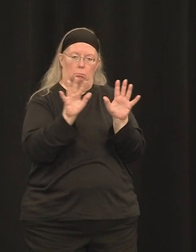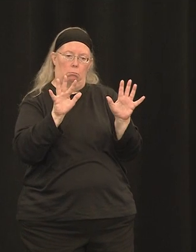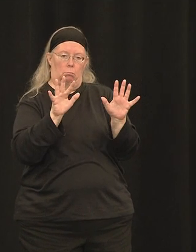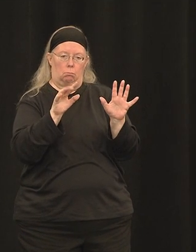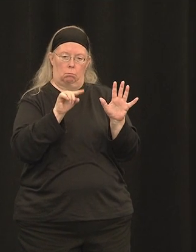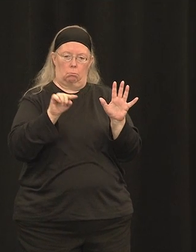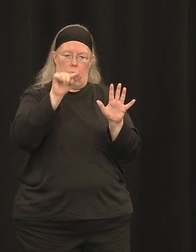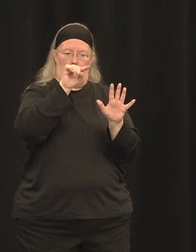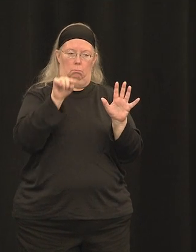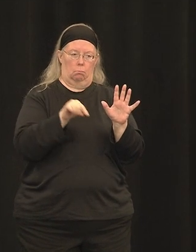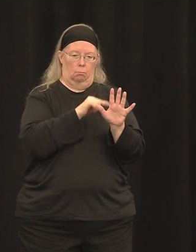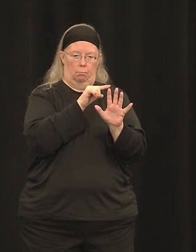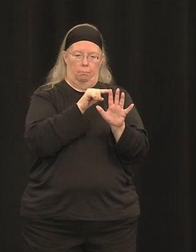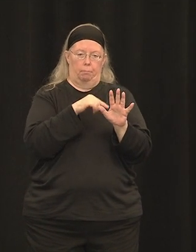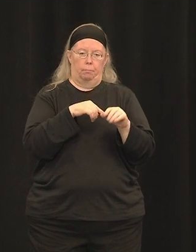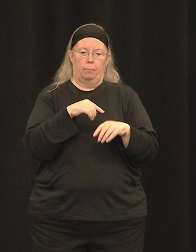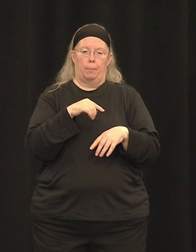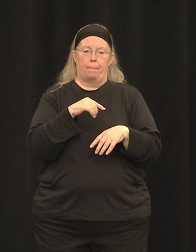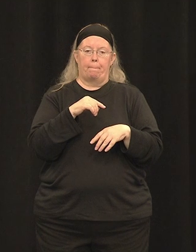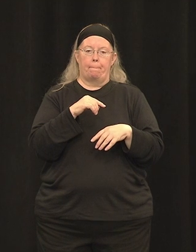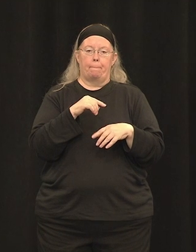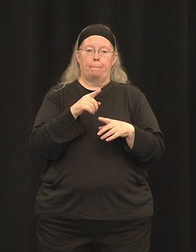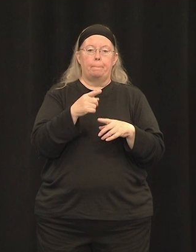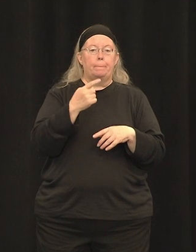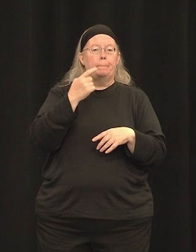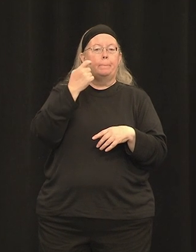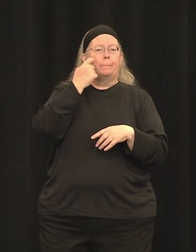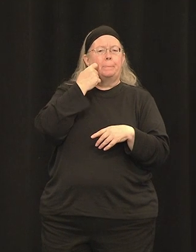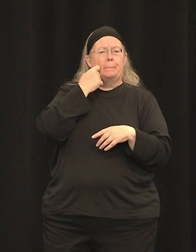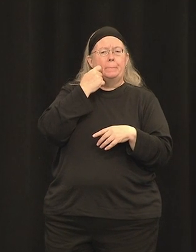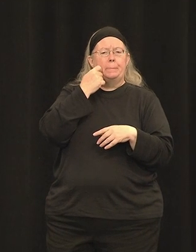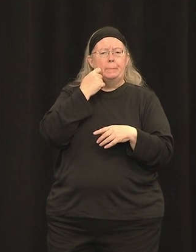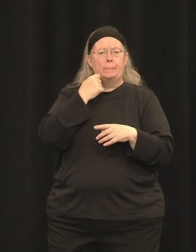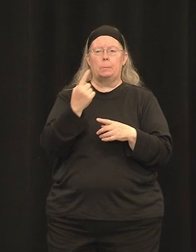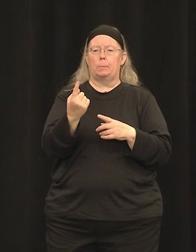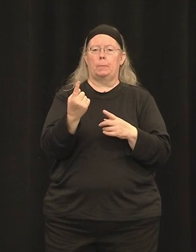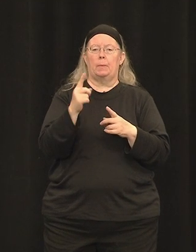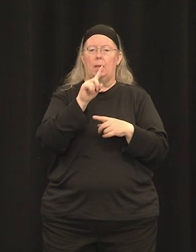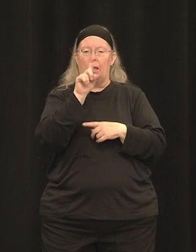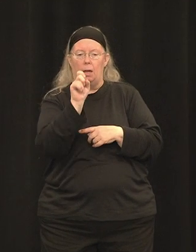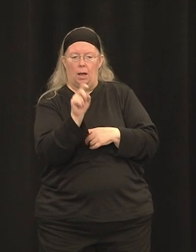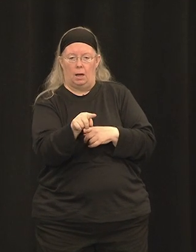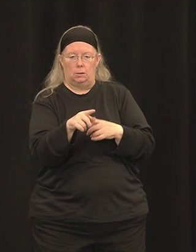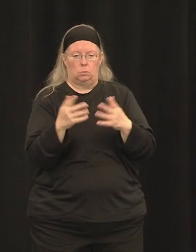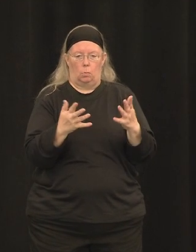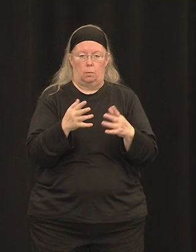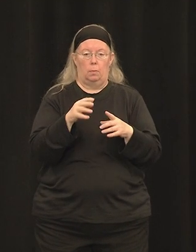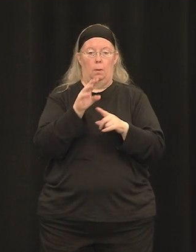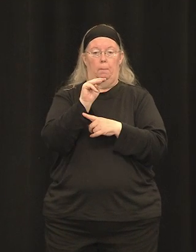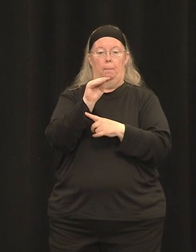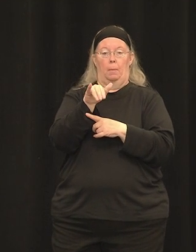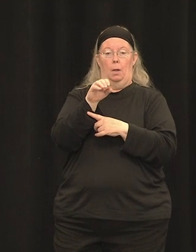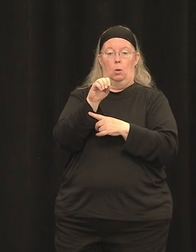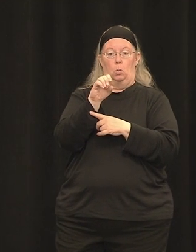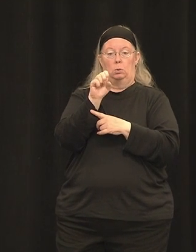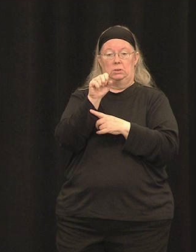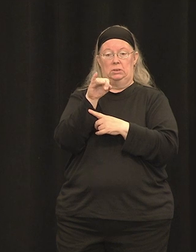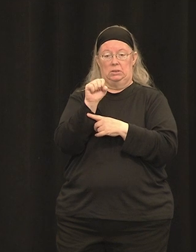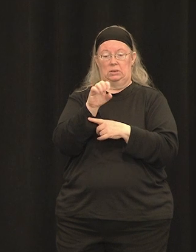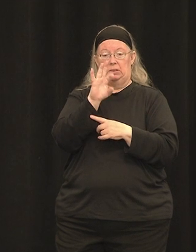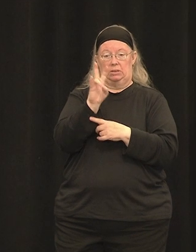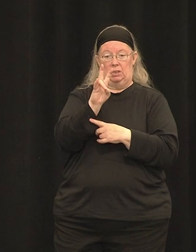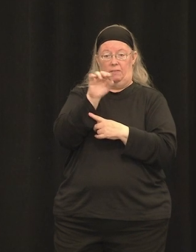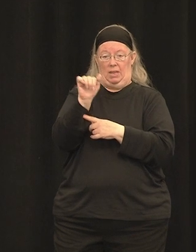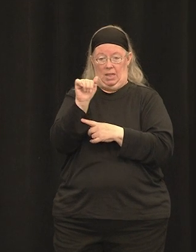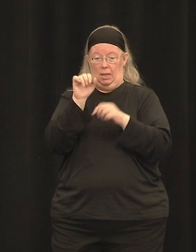So more recently, we asked the more important question, can we deliver myosin 7a to the central retina of a clinically relevant species using